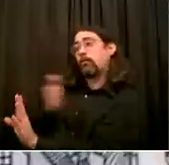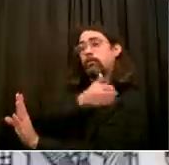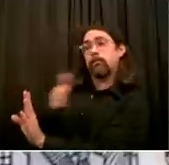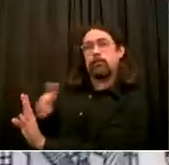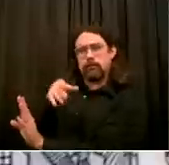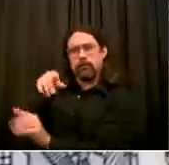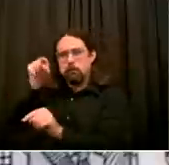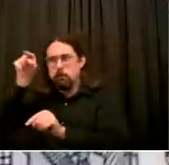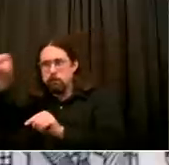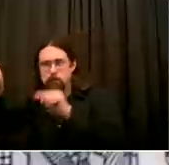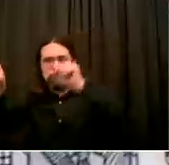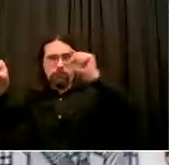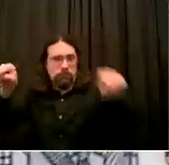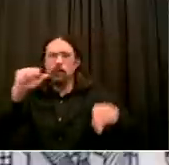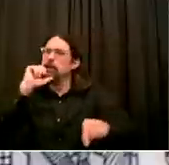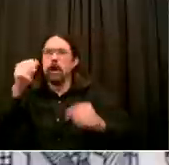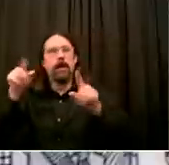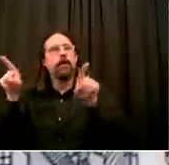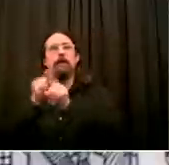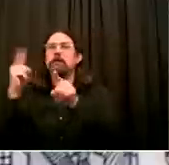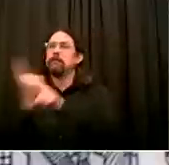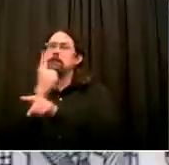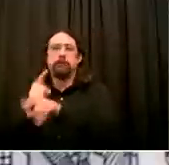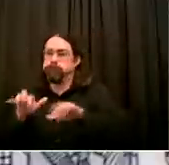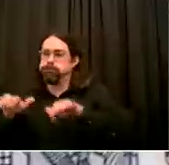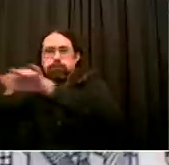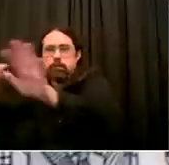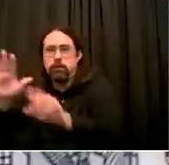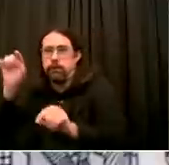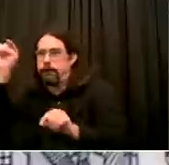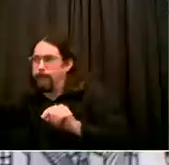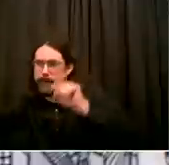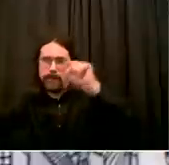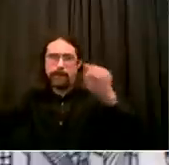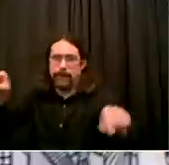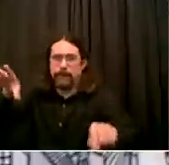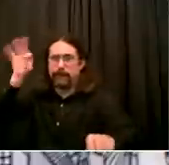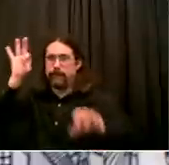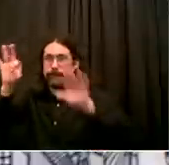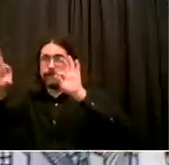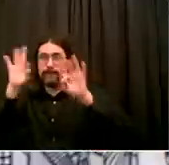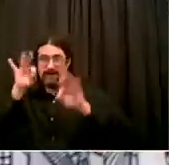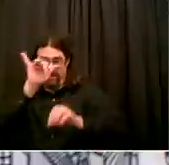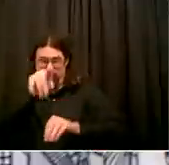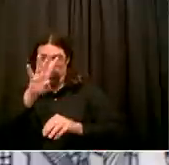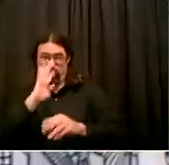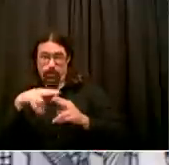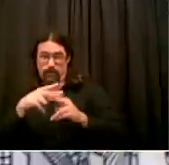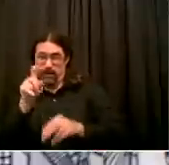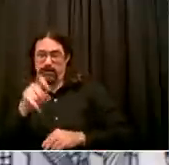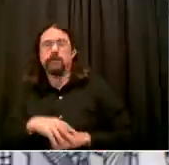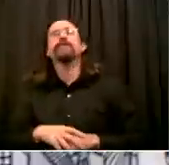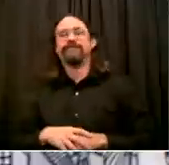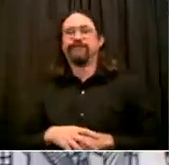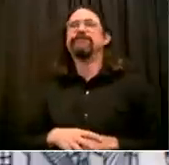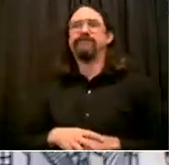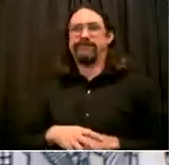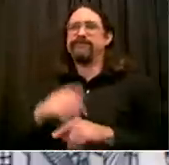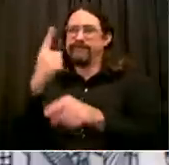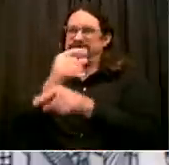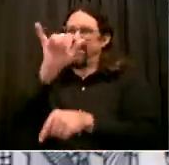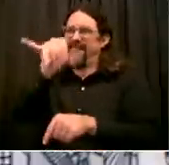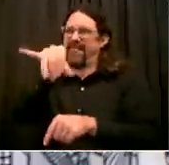question of what early voting should look like, particularly with a crucial election next year, and whether there should be more sites. I obviously would like to see as many